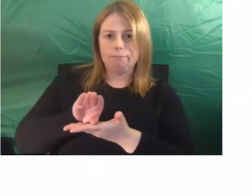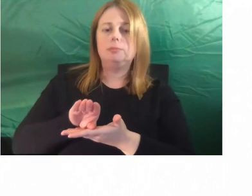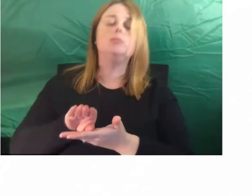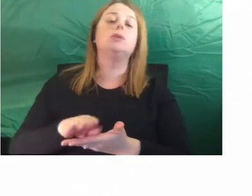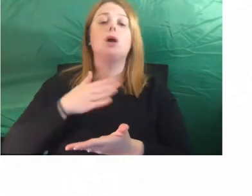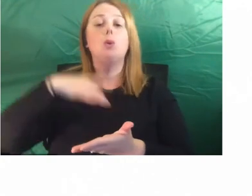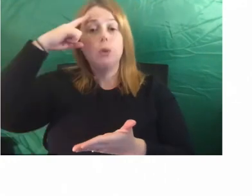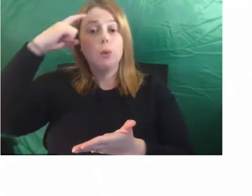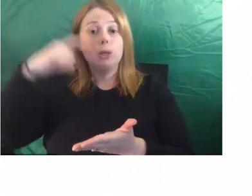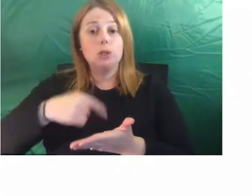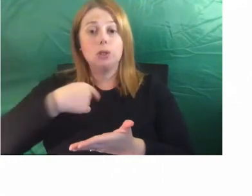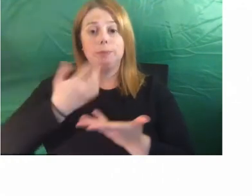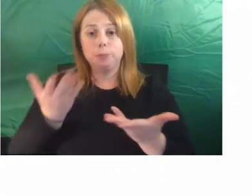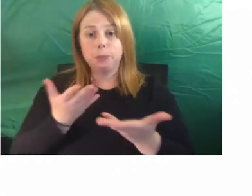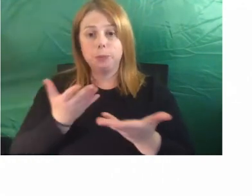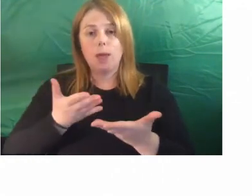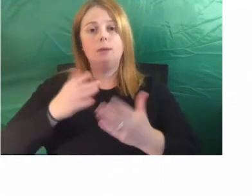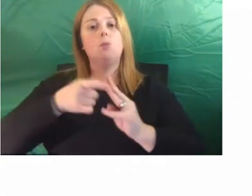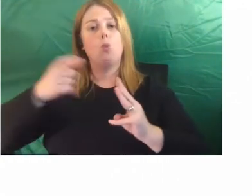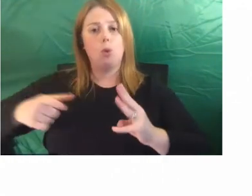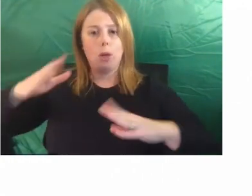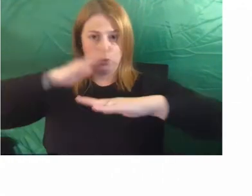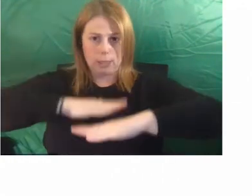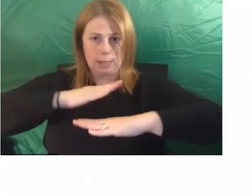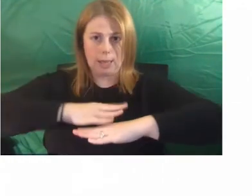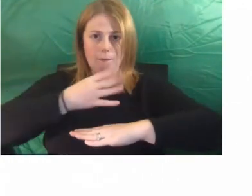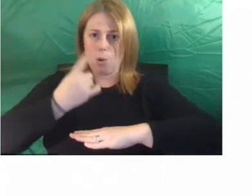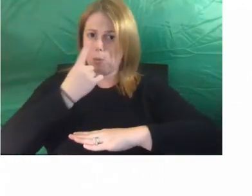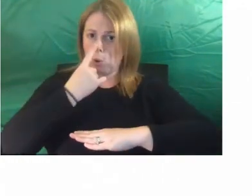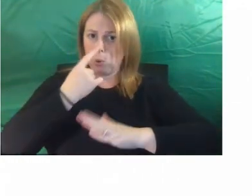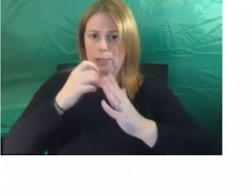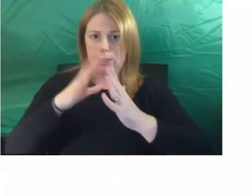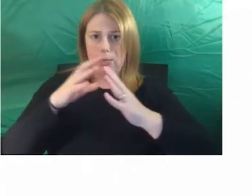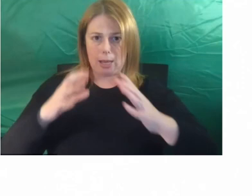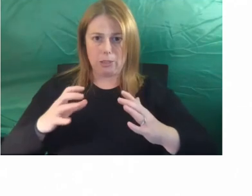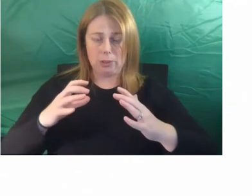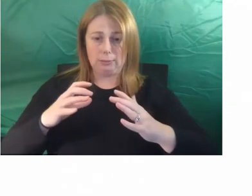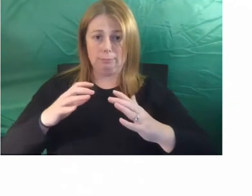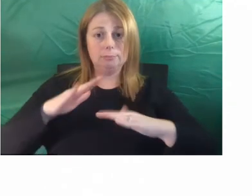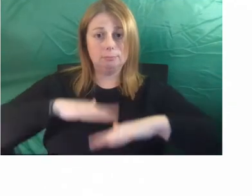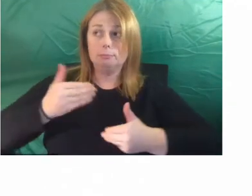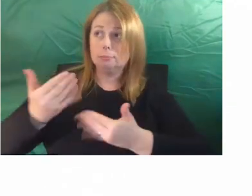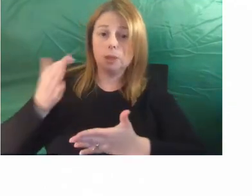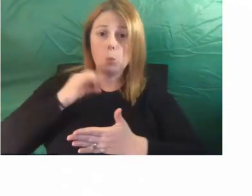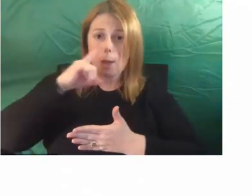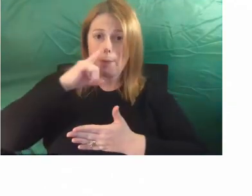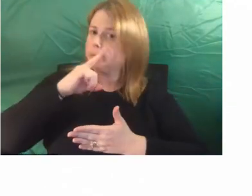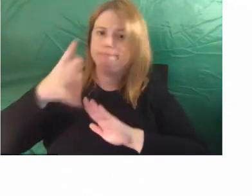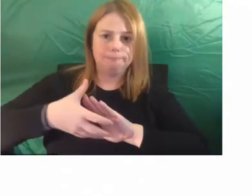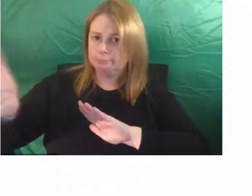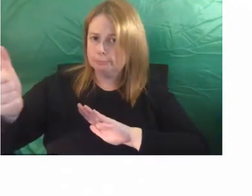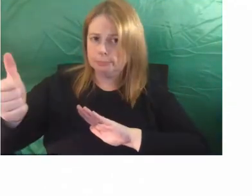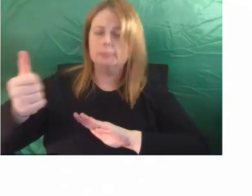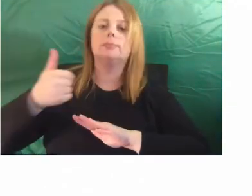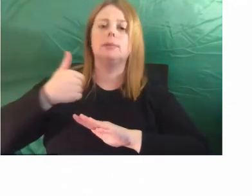I'm coming to you from the lands of the Wurundjeri people of the Kulin Nation, who have never ceded their sovereignty and very sincerely pay my respects